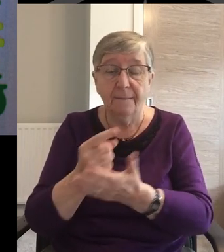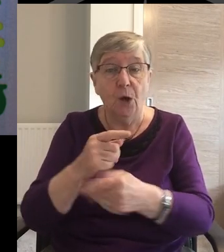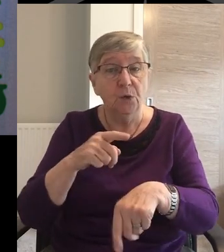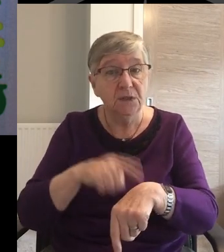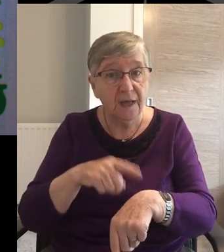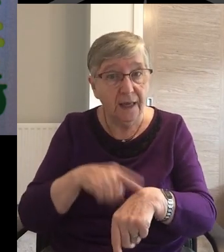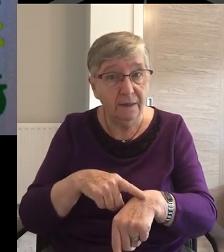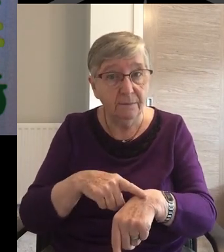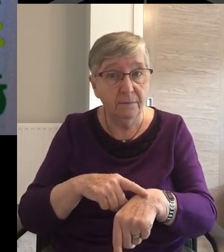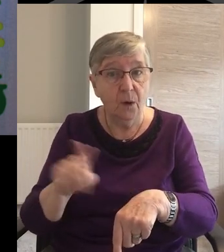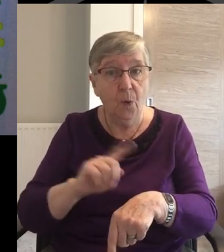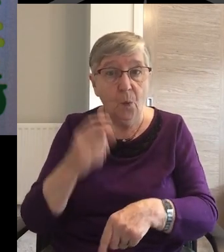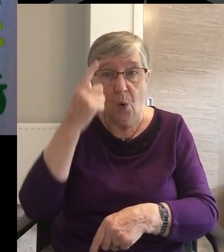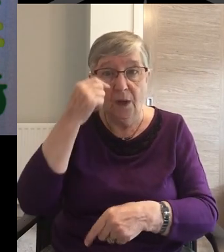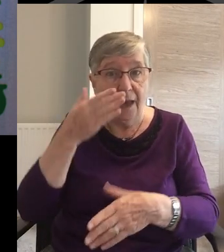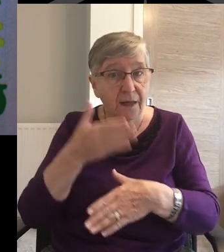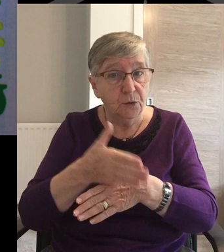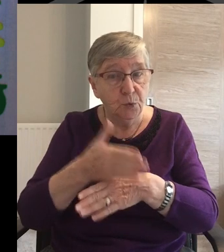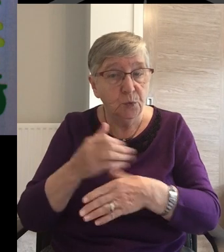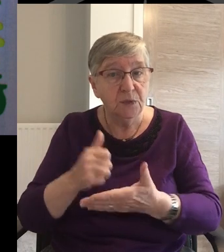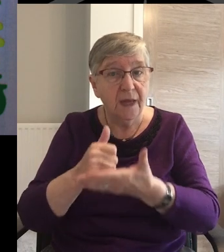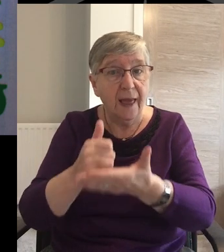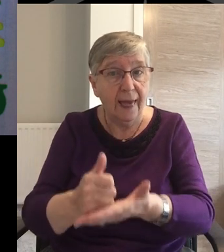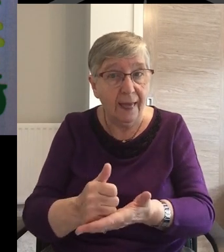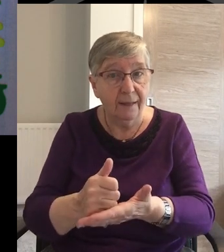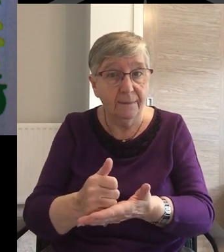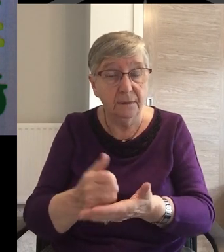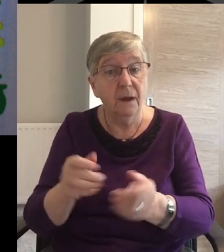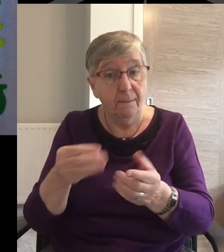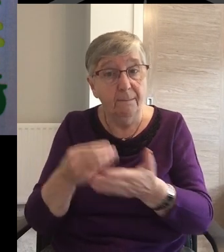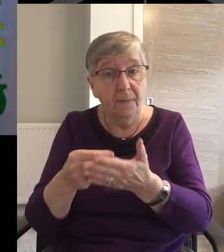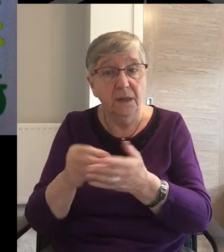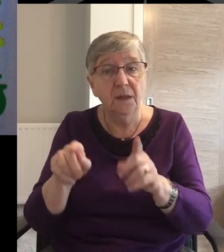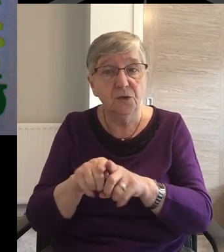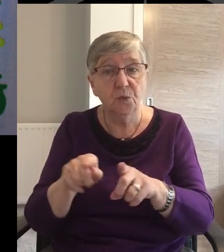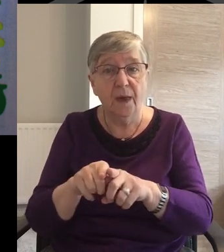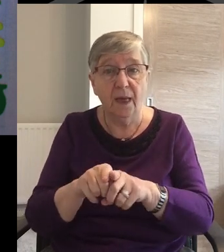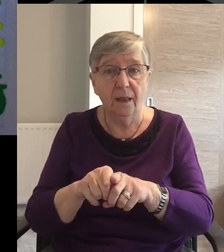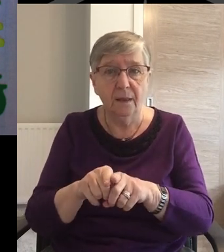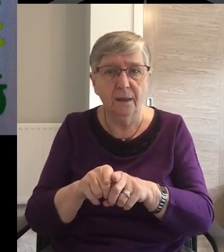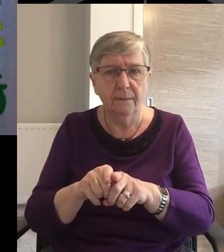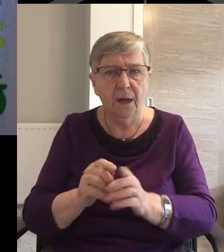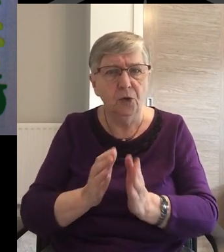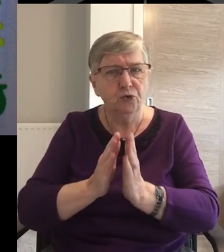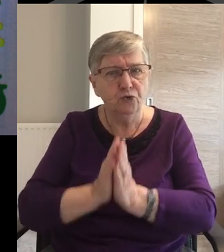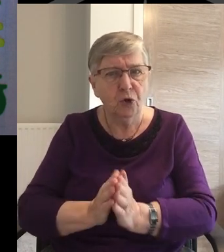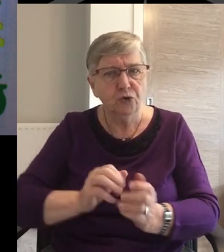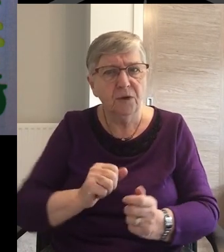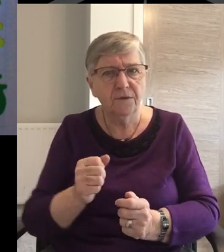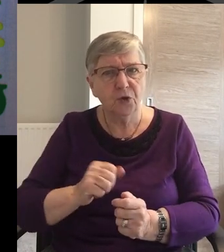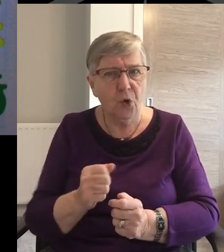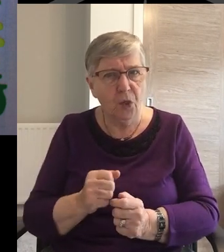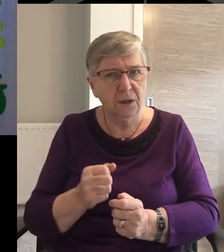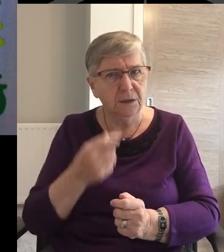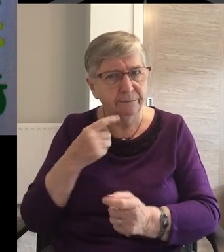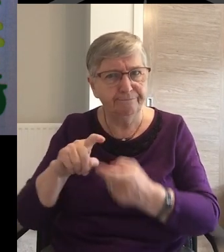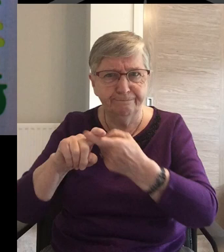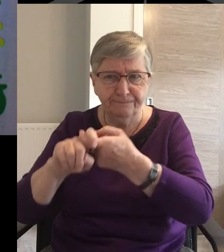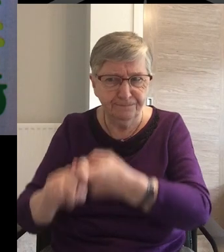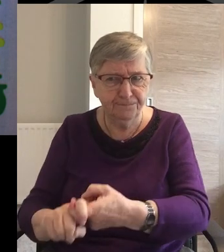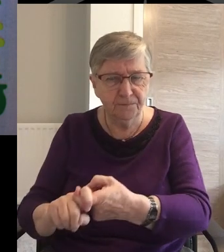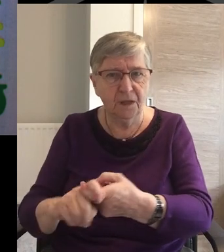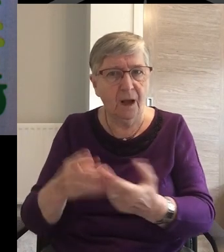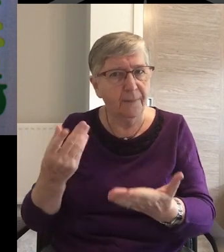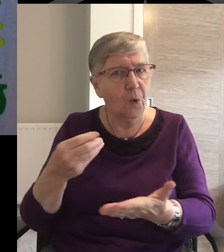talents And possessions Including money But the Church of Scotland Seems to focus particularly On the